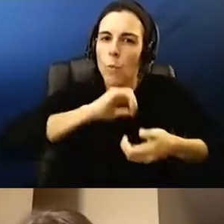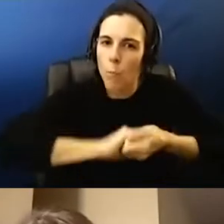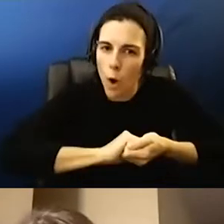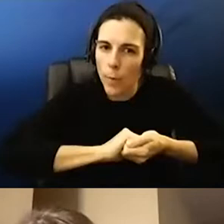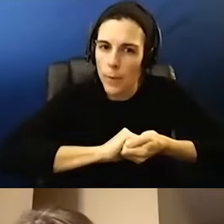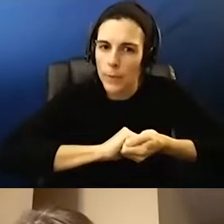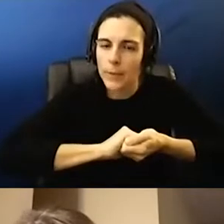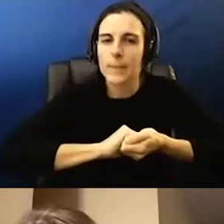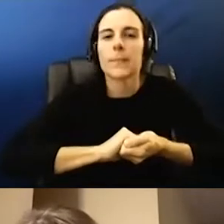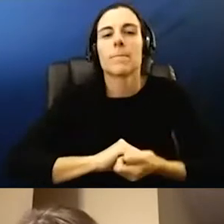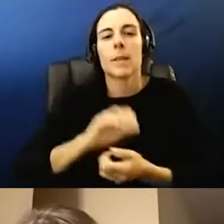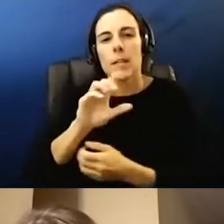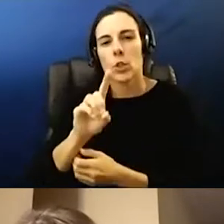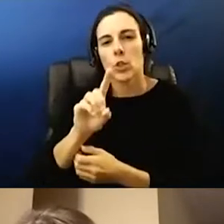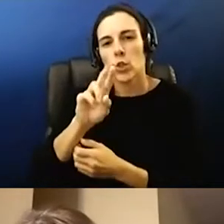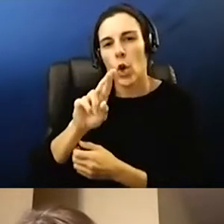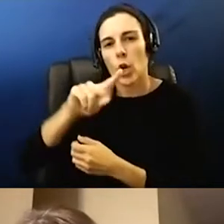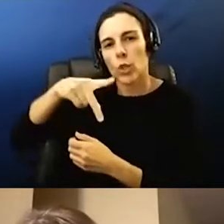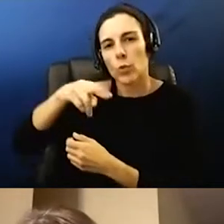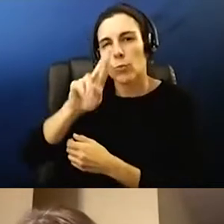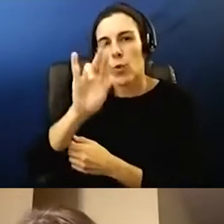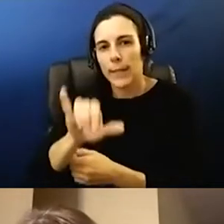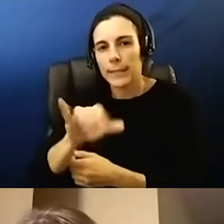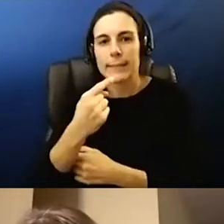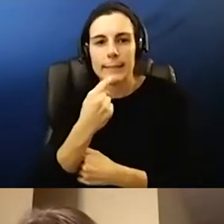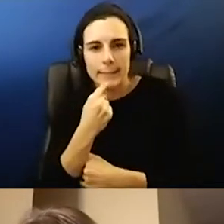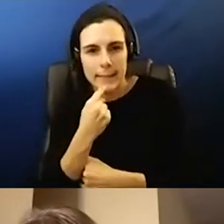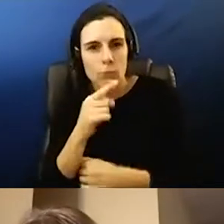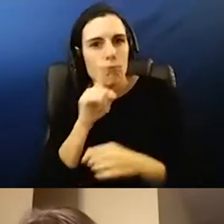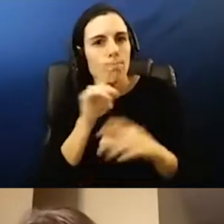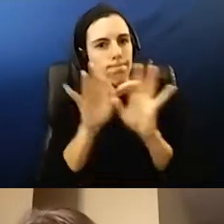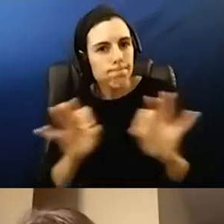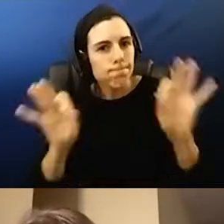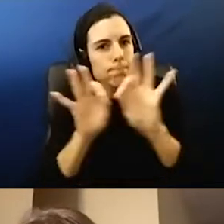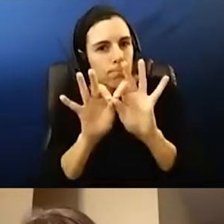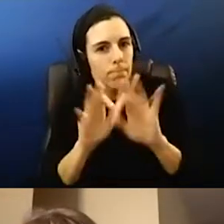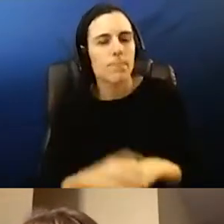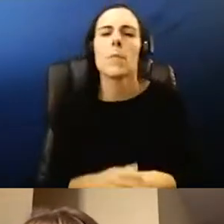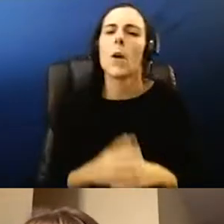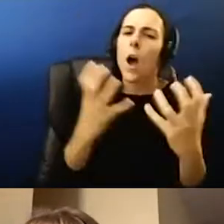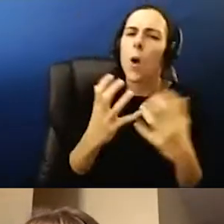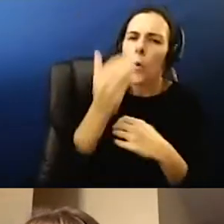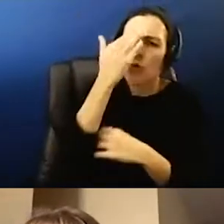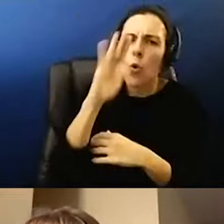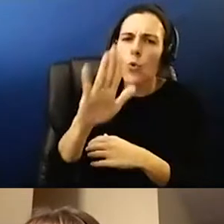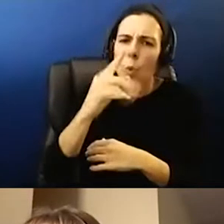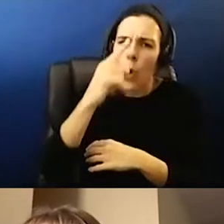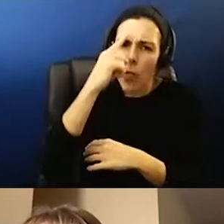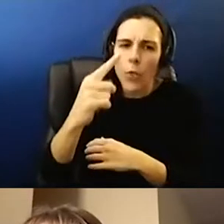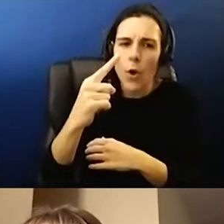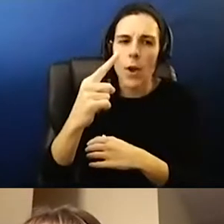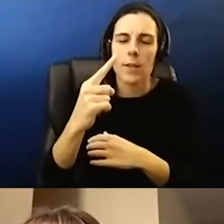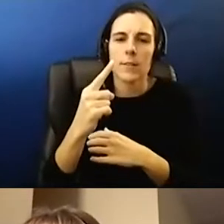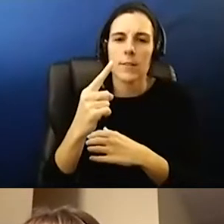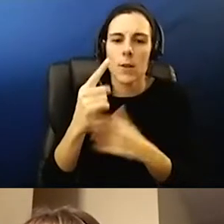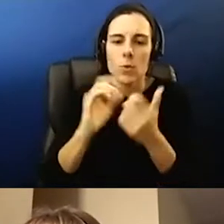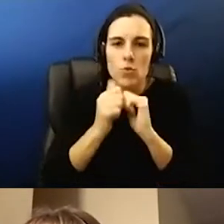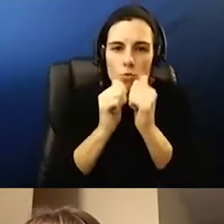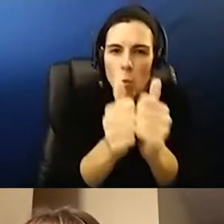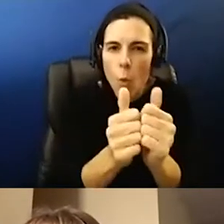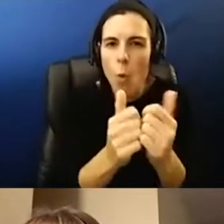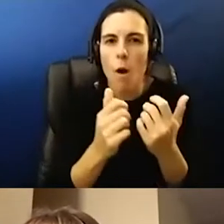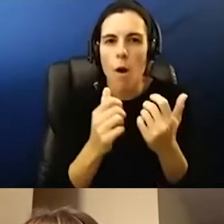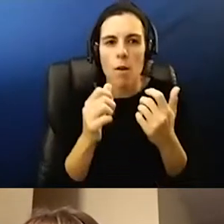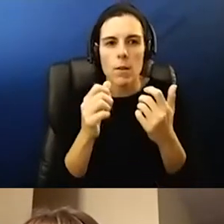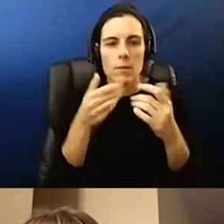said, it's very important. Another question, I would like to know your thoughts on our district continuing extracurricular activities while Austin